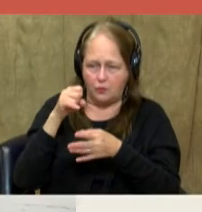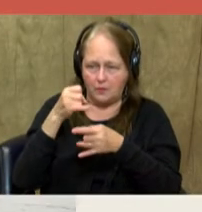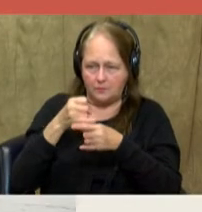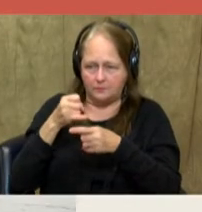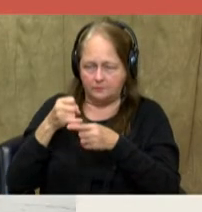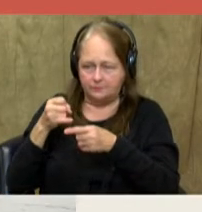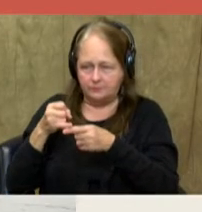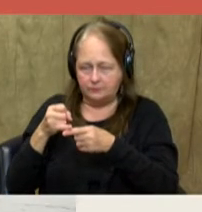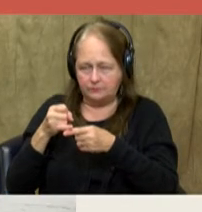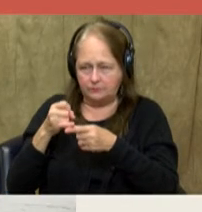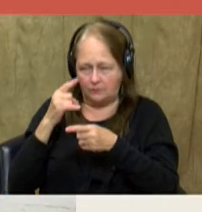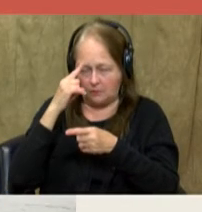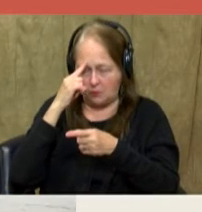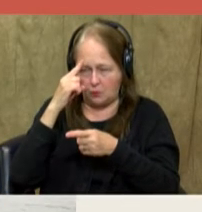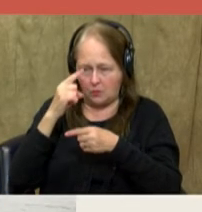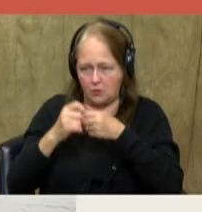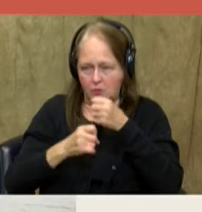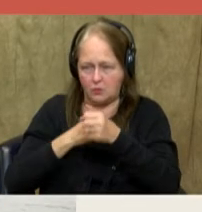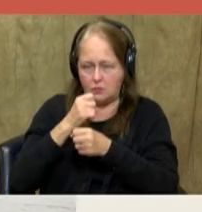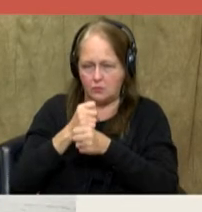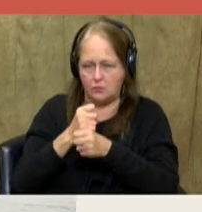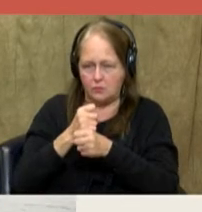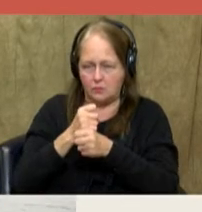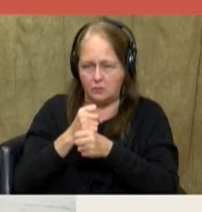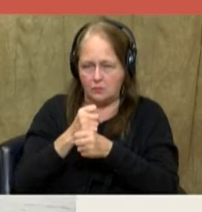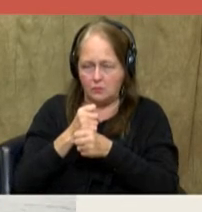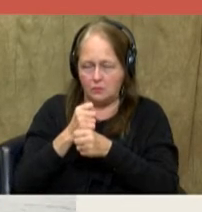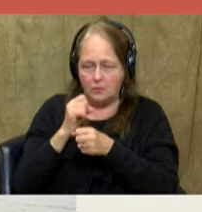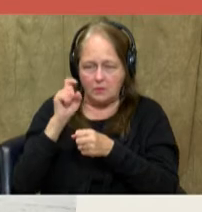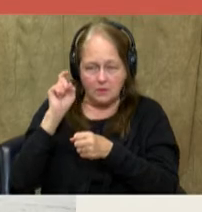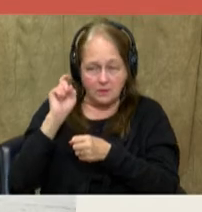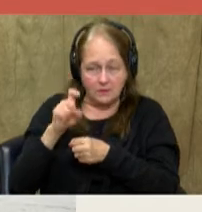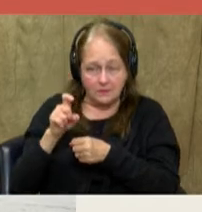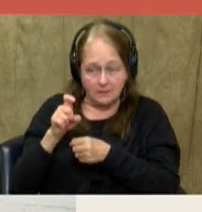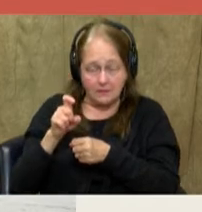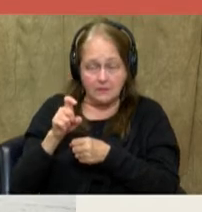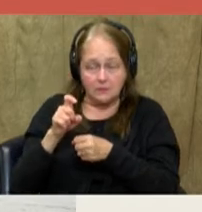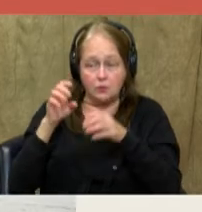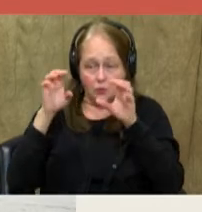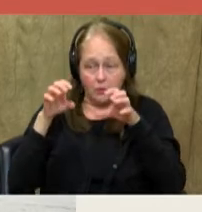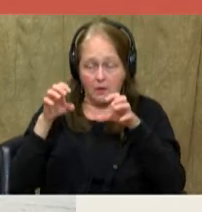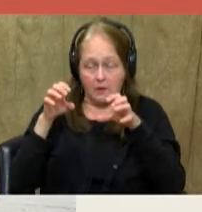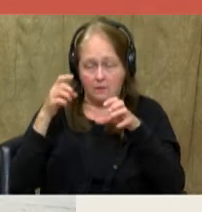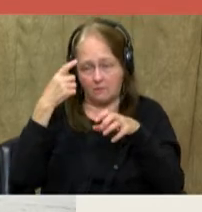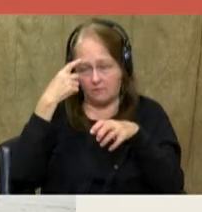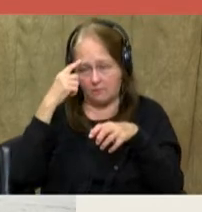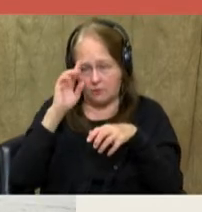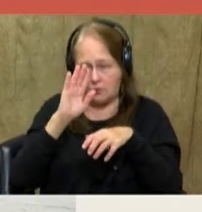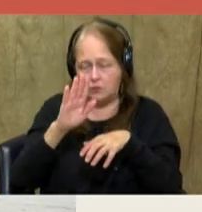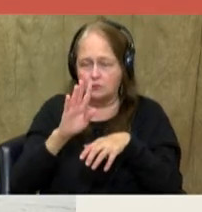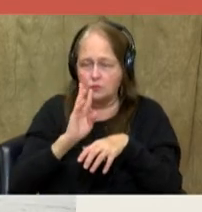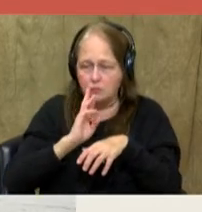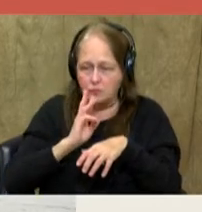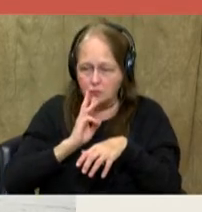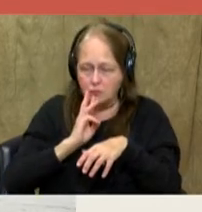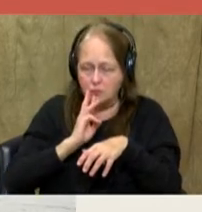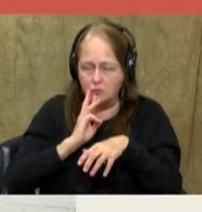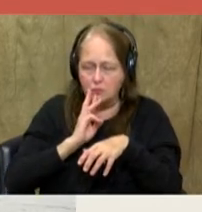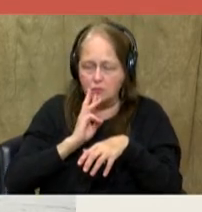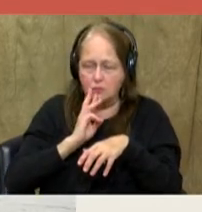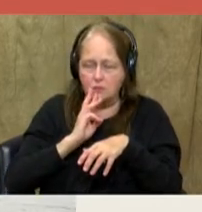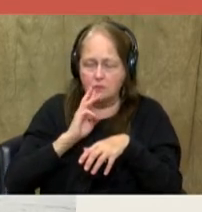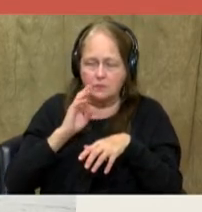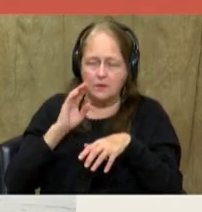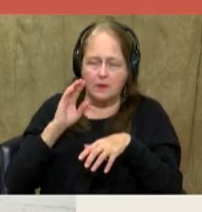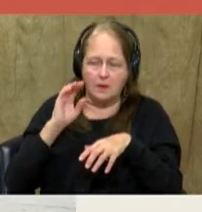100 to 300 inches of rain per year. They need that to fill their reservoirs so that they can